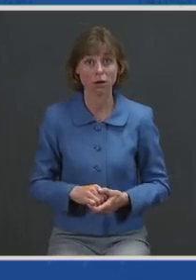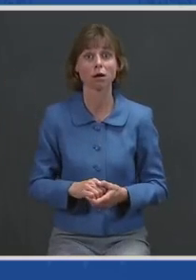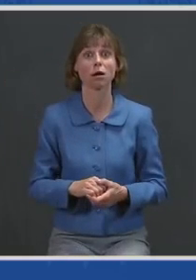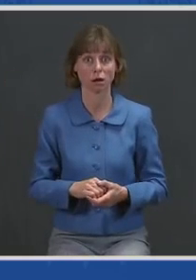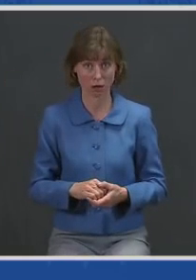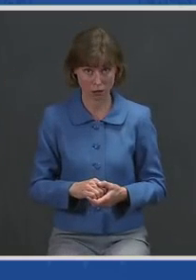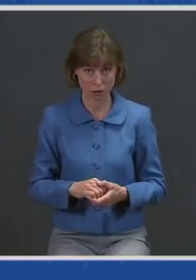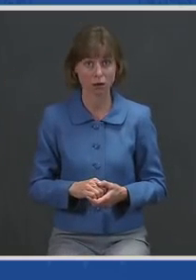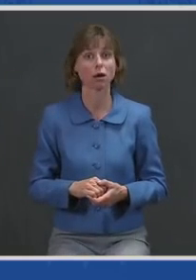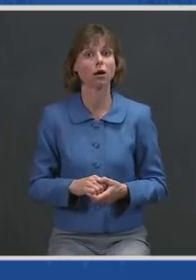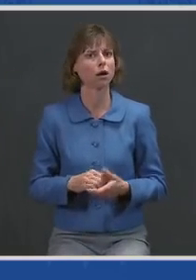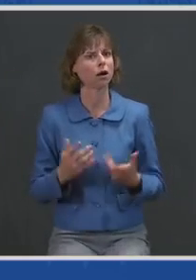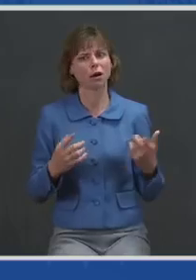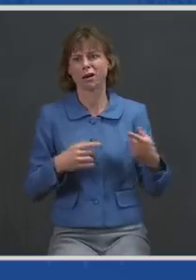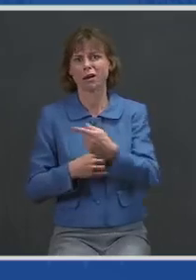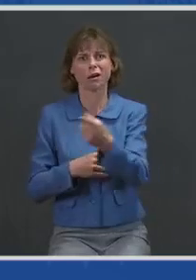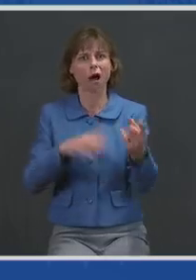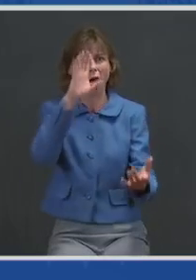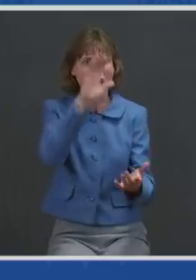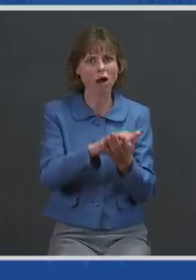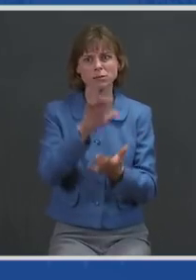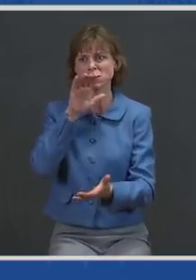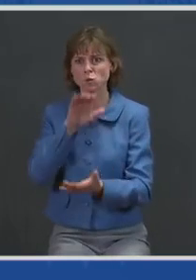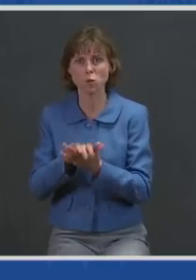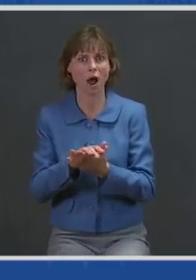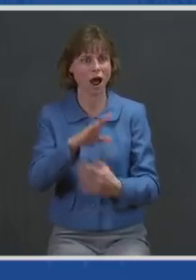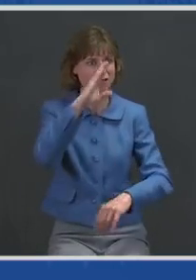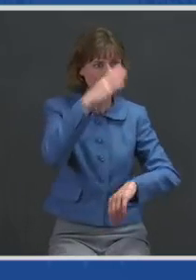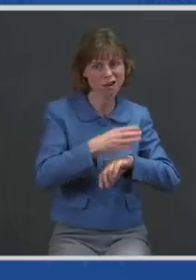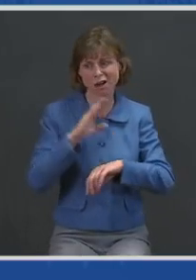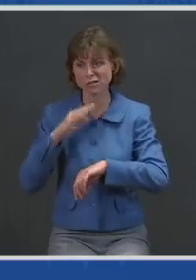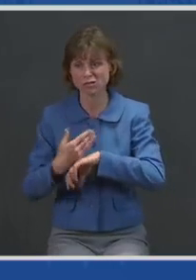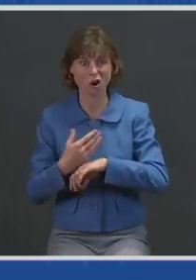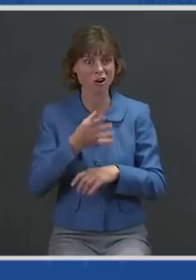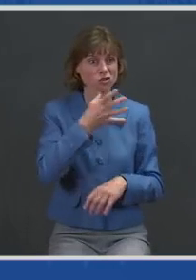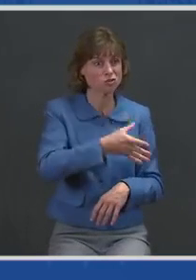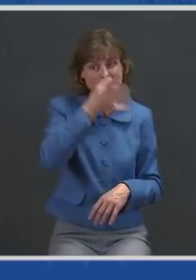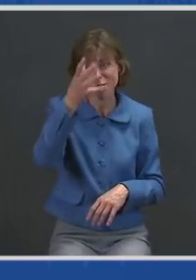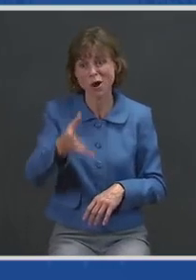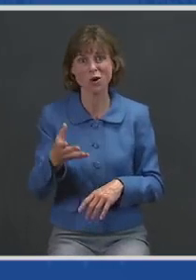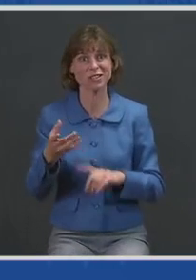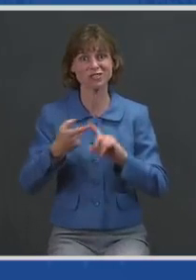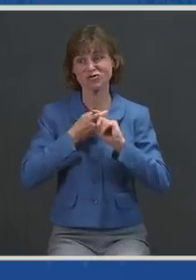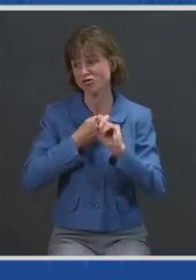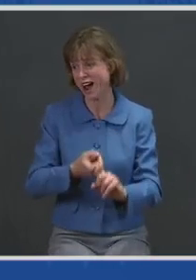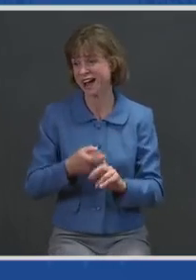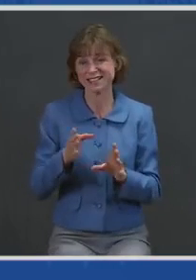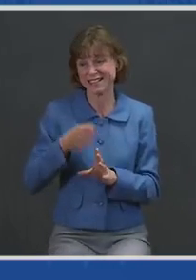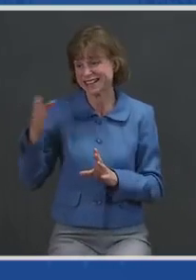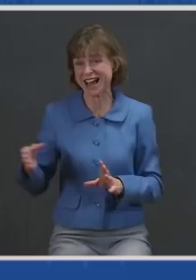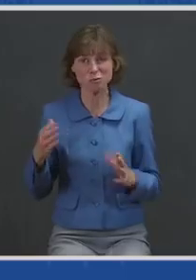wives, sons and daughters, grandparents, friends, neighbors, young and old.